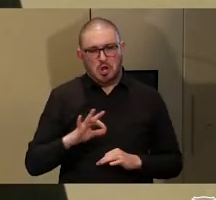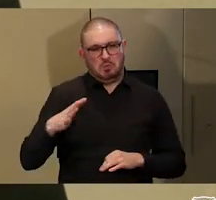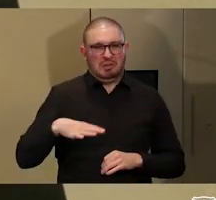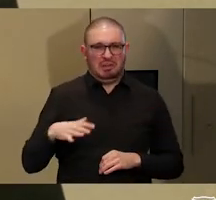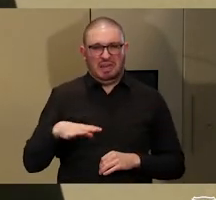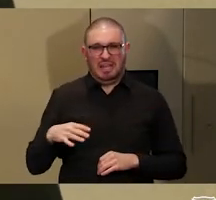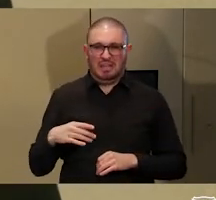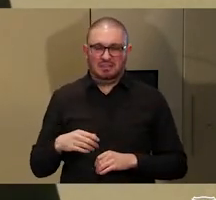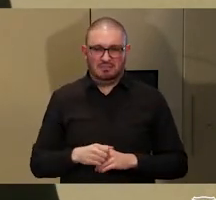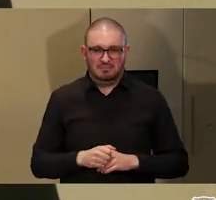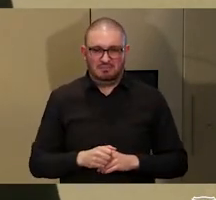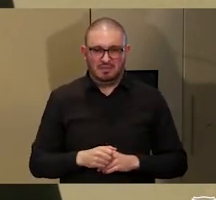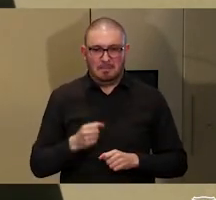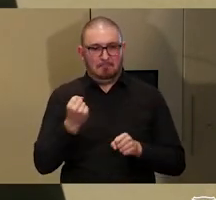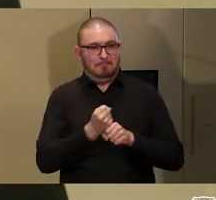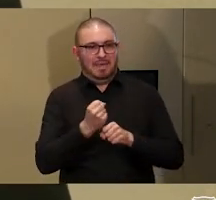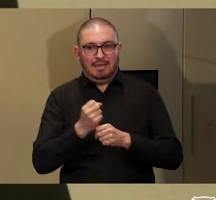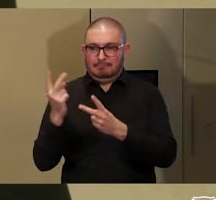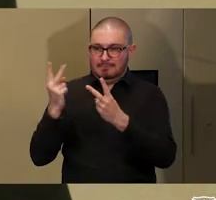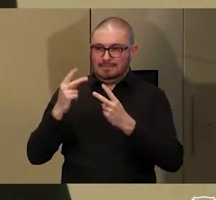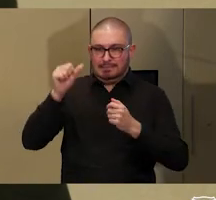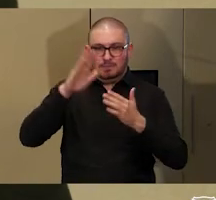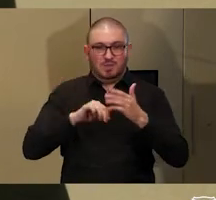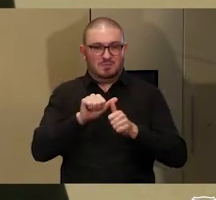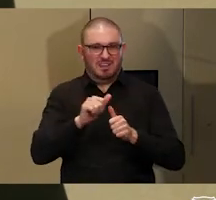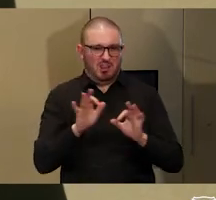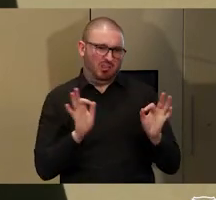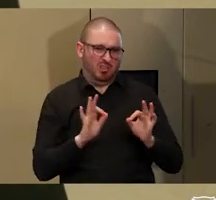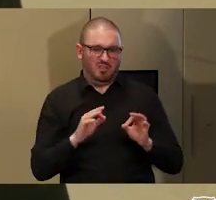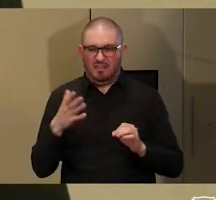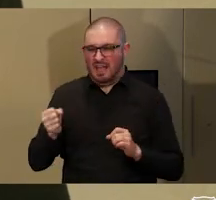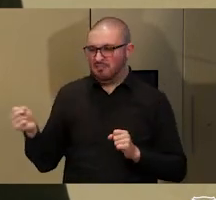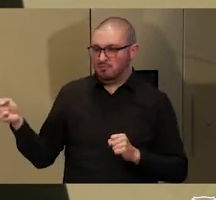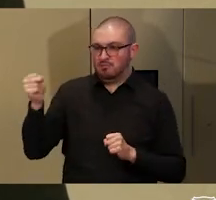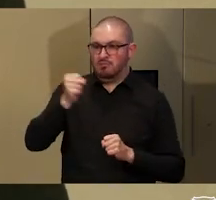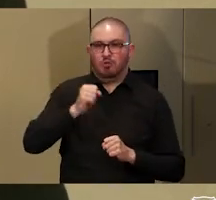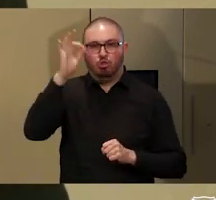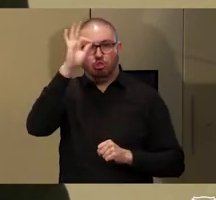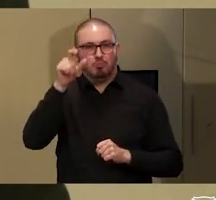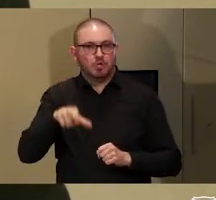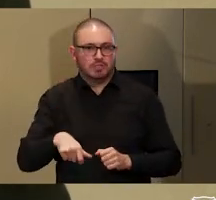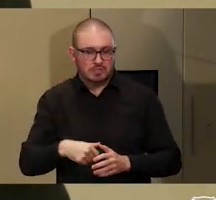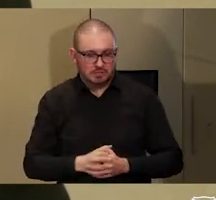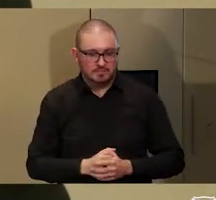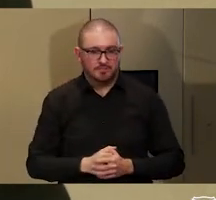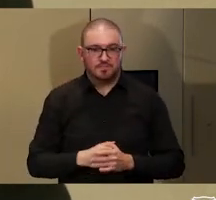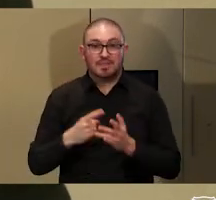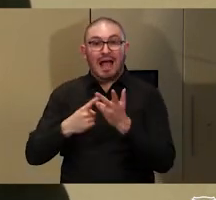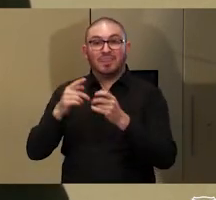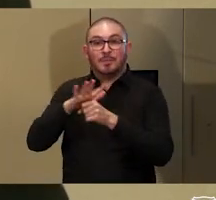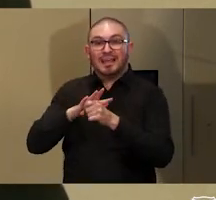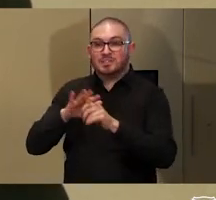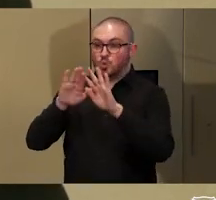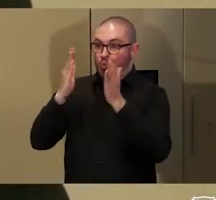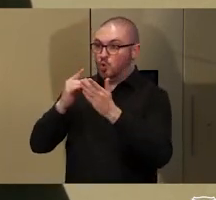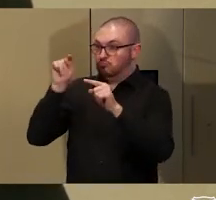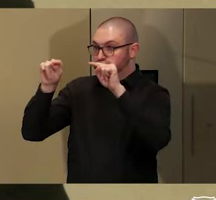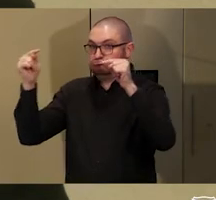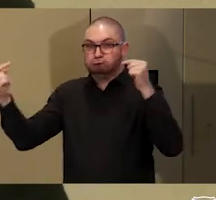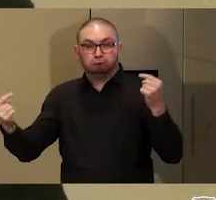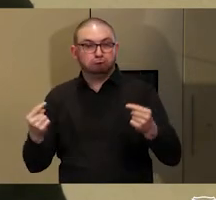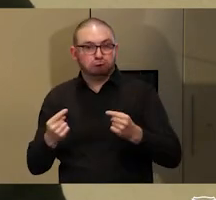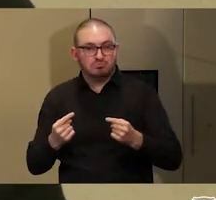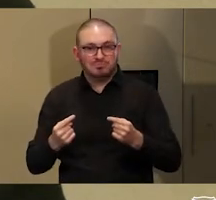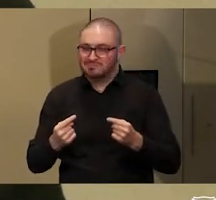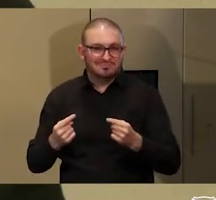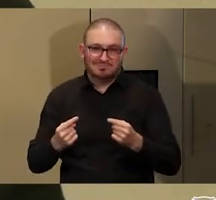visitor experience. In other places, in other parts of the world, that's not the case and it's changing.